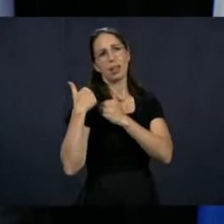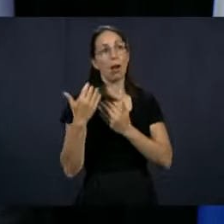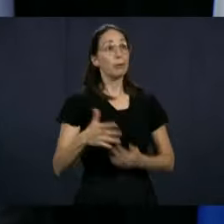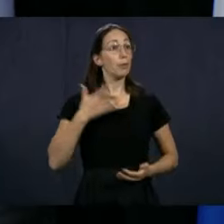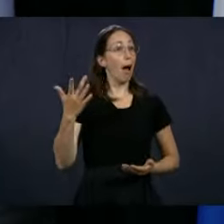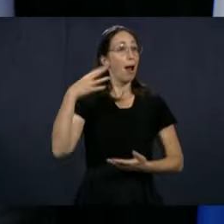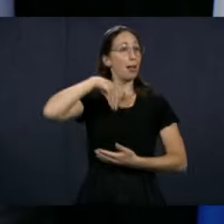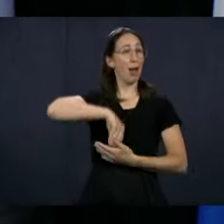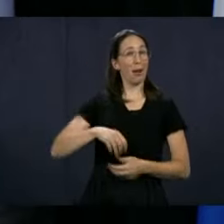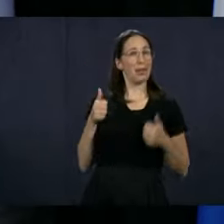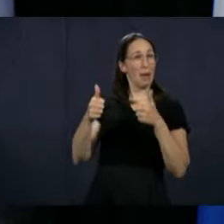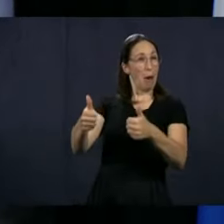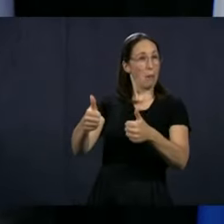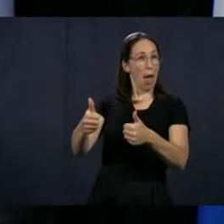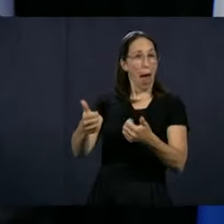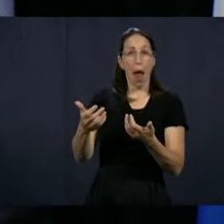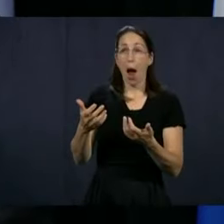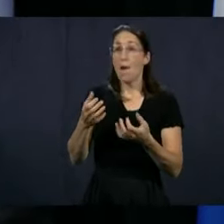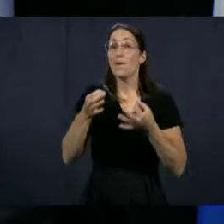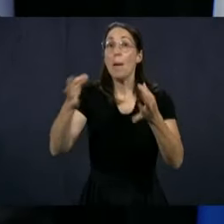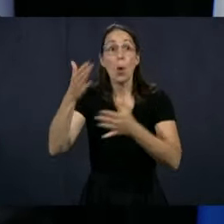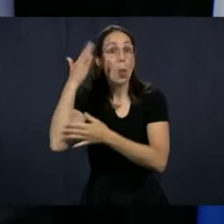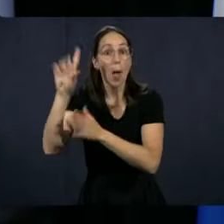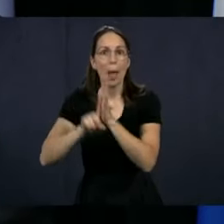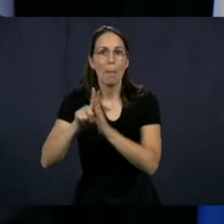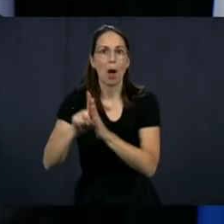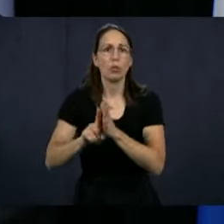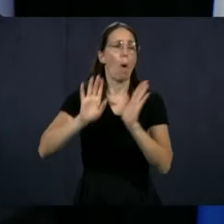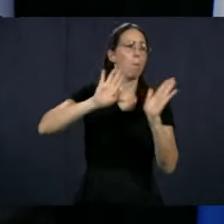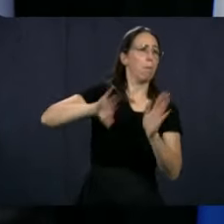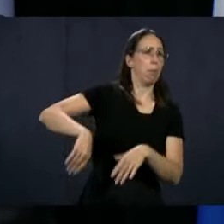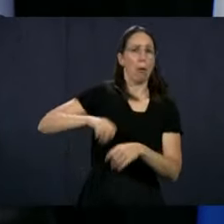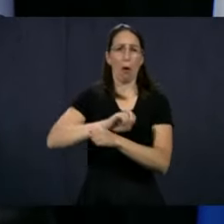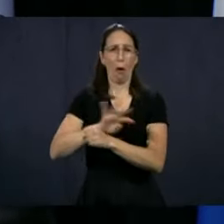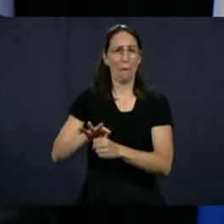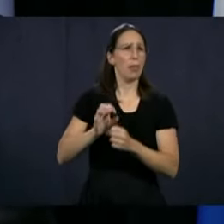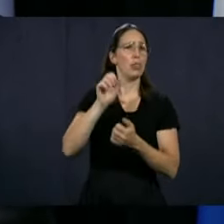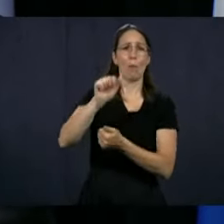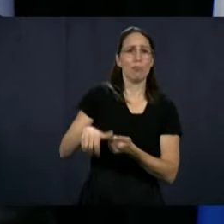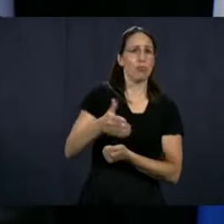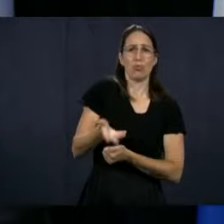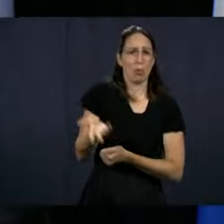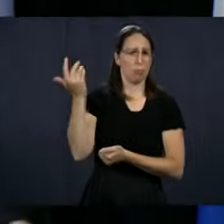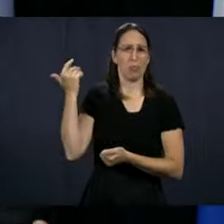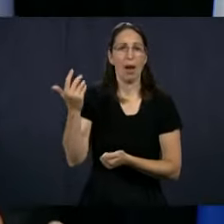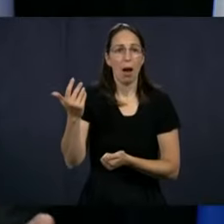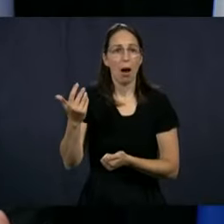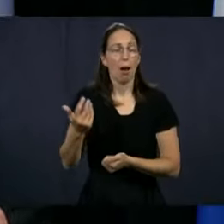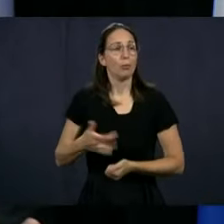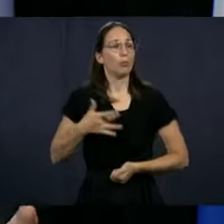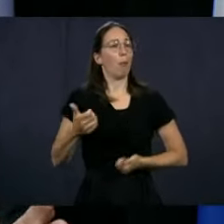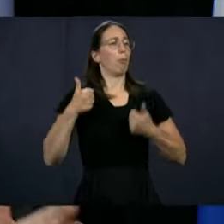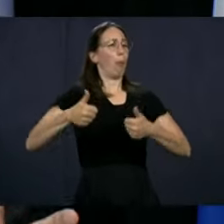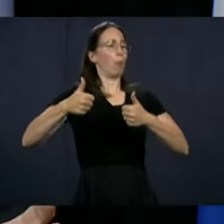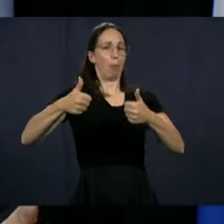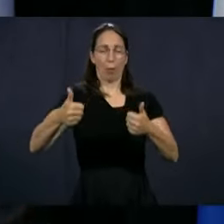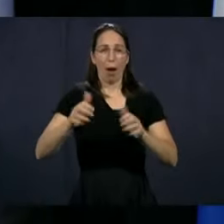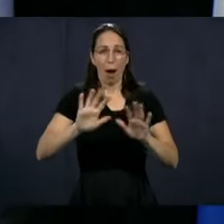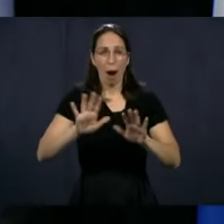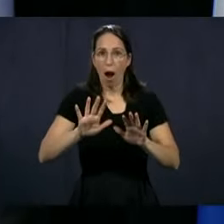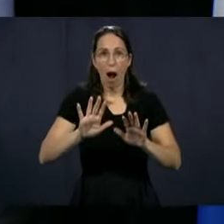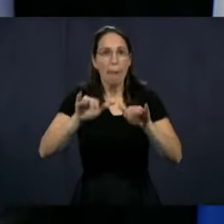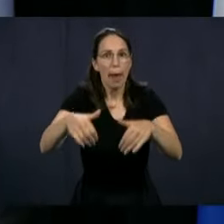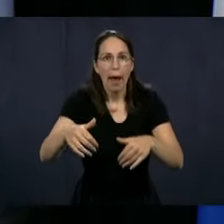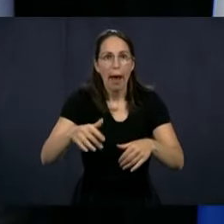We can't have the false sense of safety because the weather is beautiful. You can't think that you're, you know, the